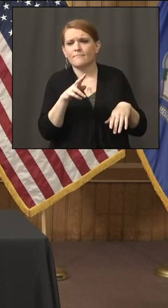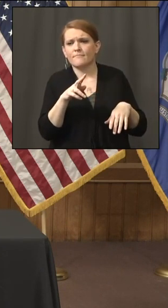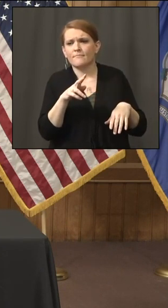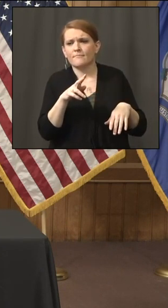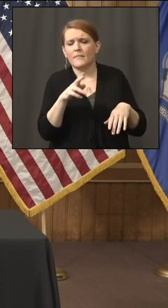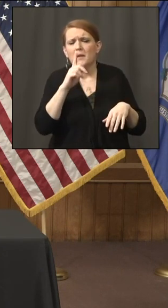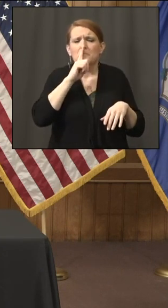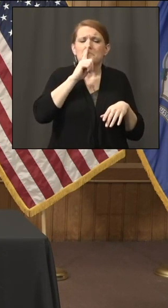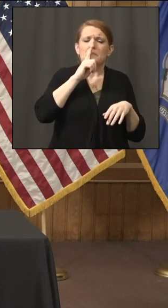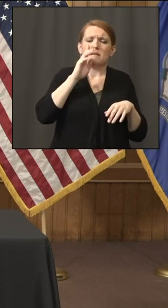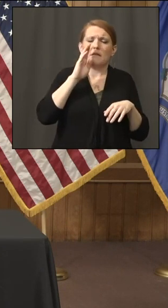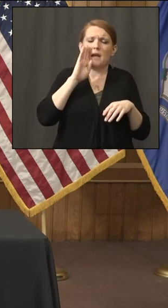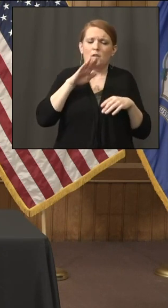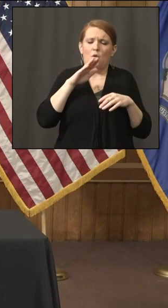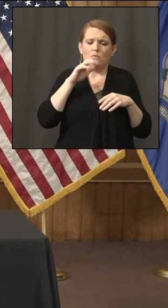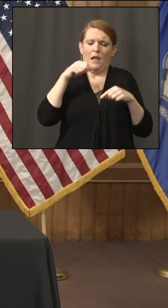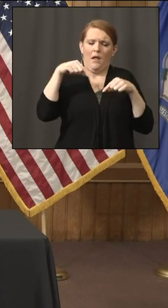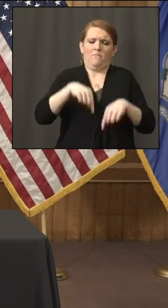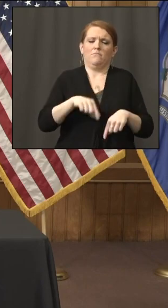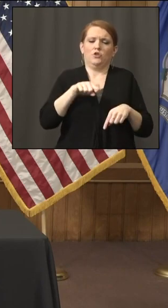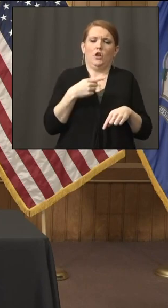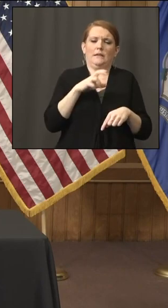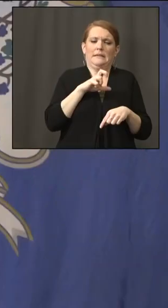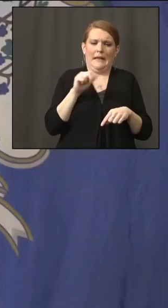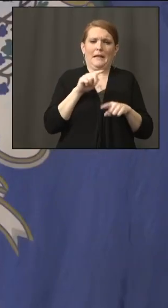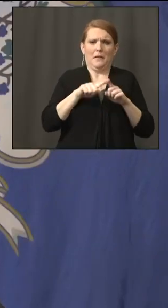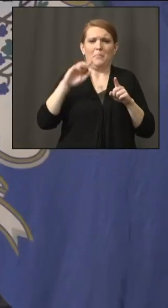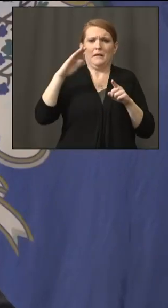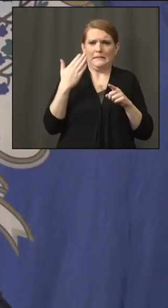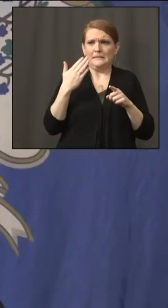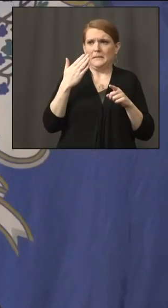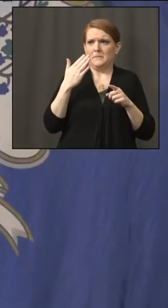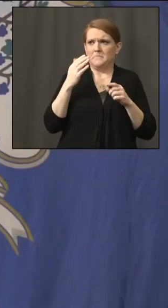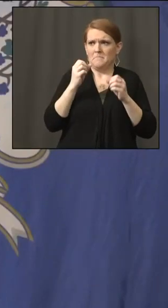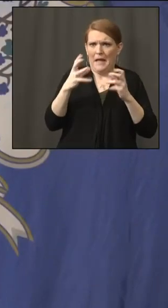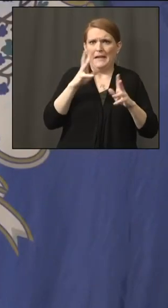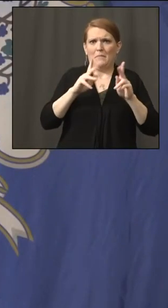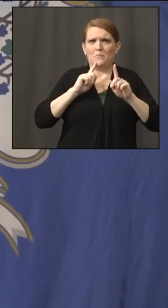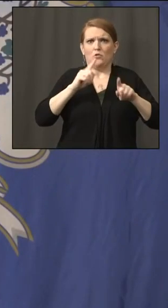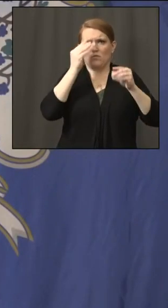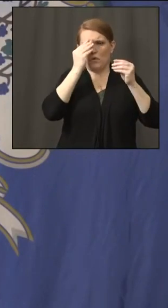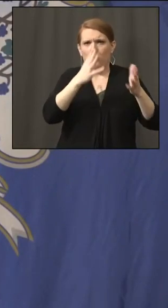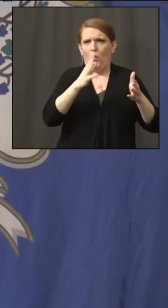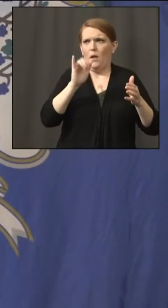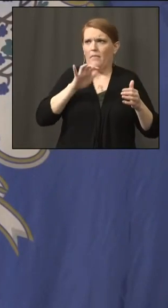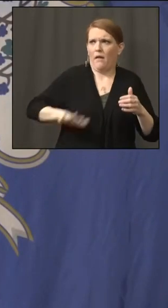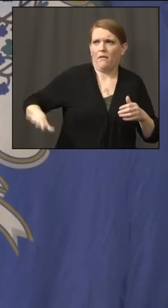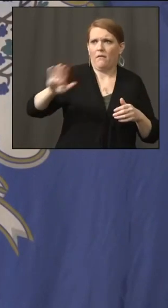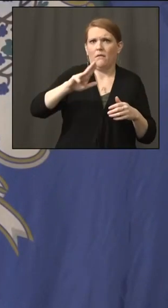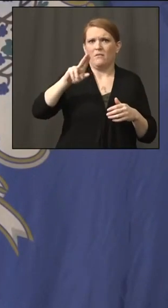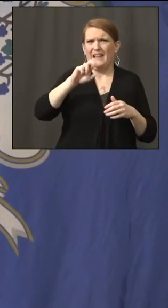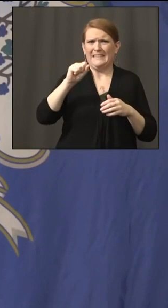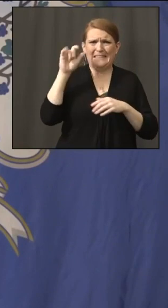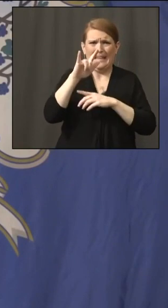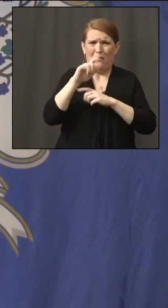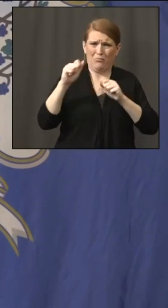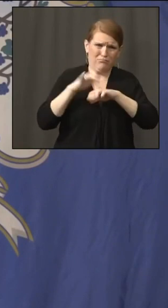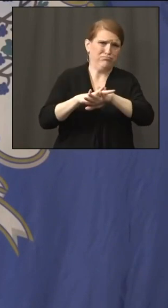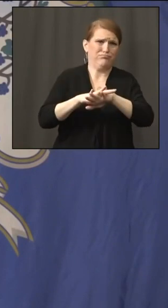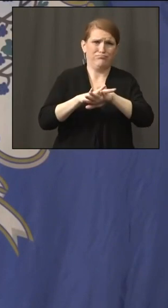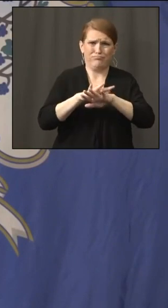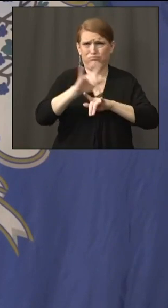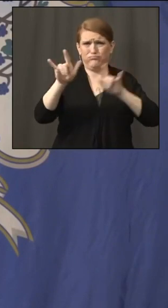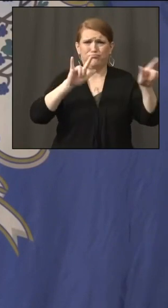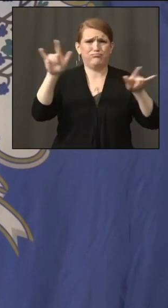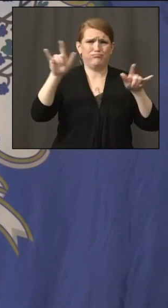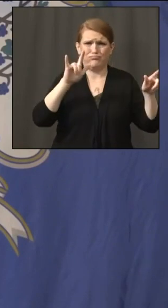the airports were packed across the country. I think that's right. Not necessarily Bradley Airport, but certainly, you know, Kennedy,